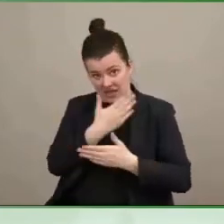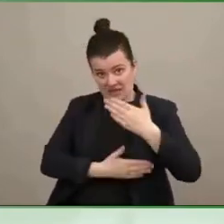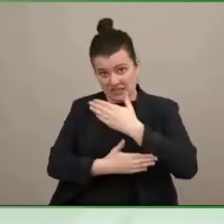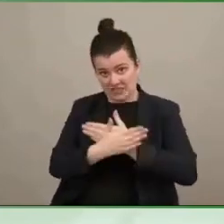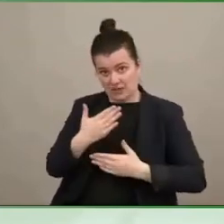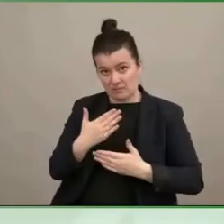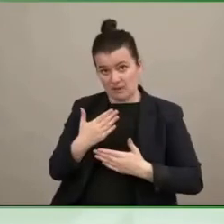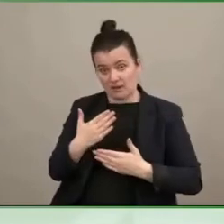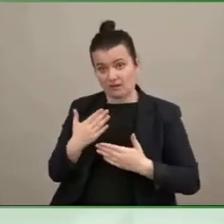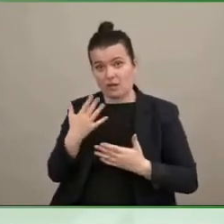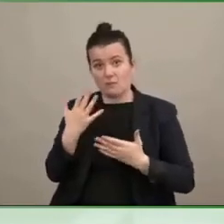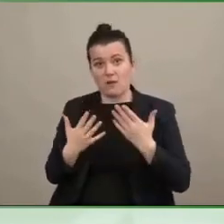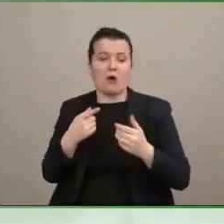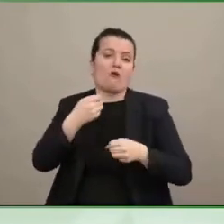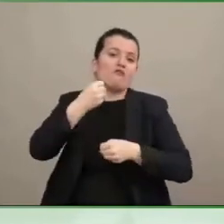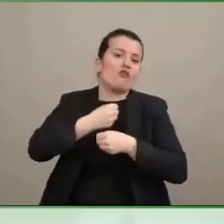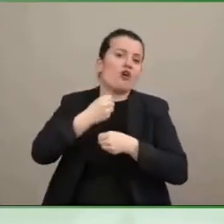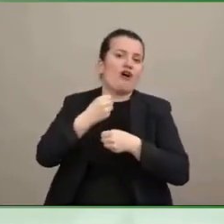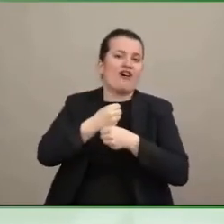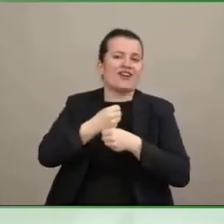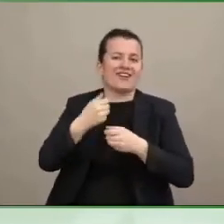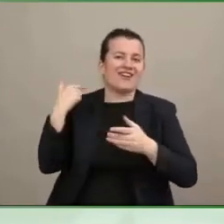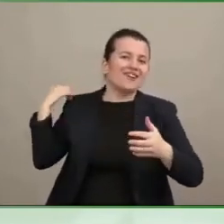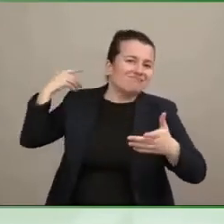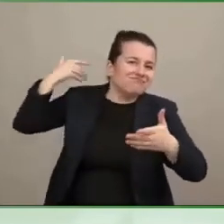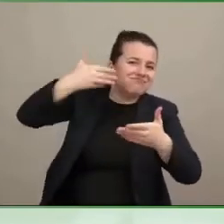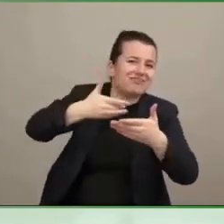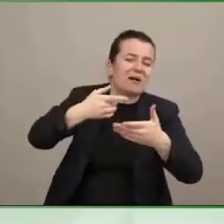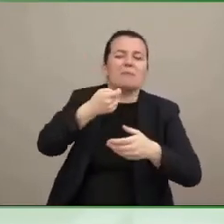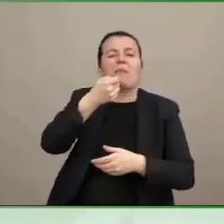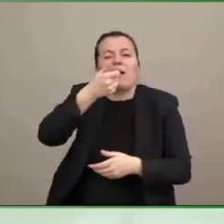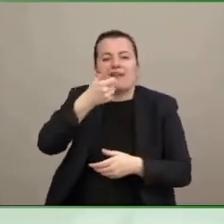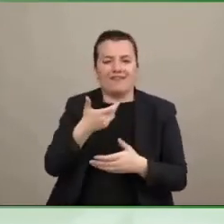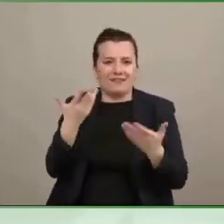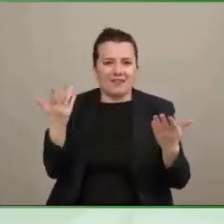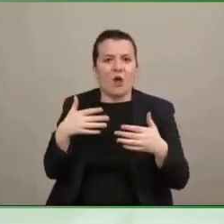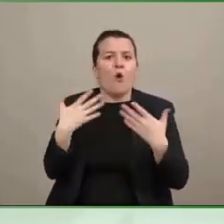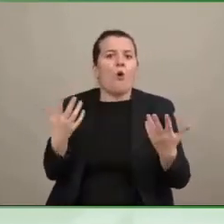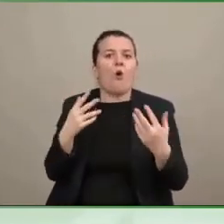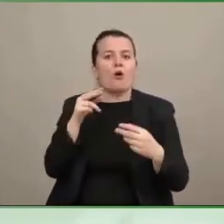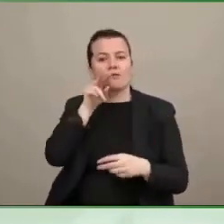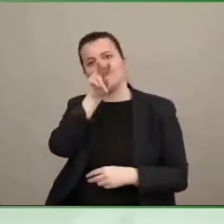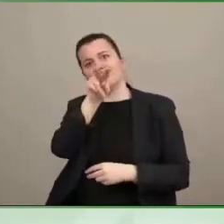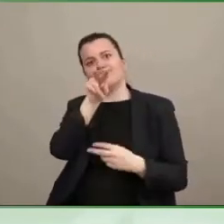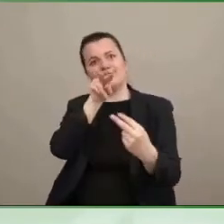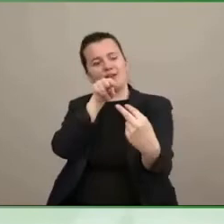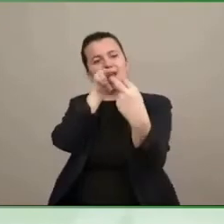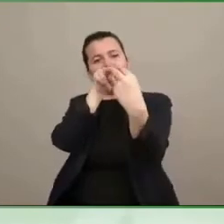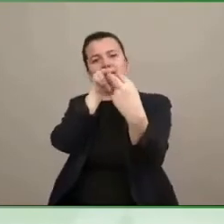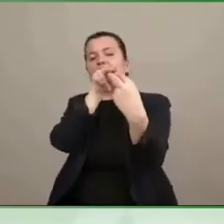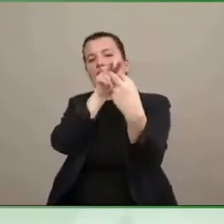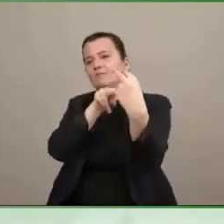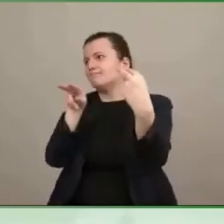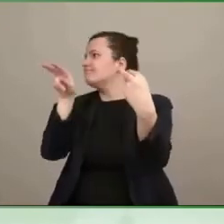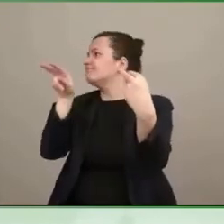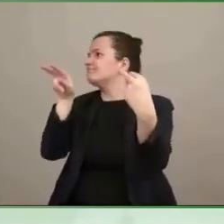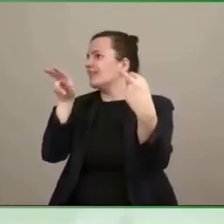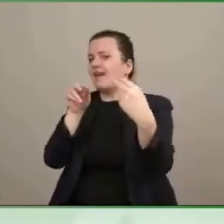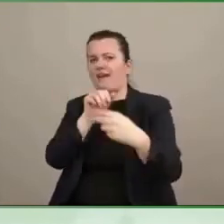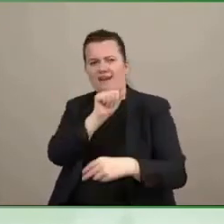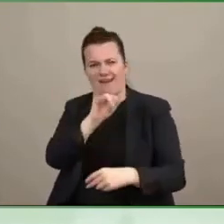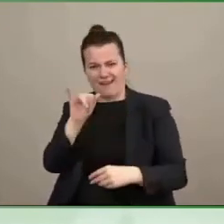history, may not be able to maintain eye contact during an interview? How does that affect